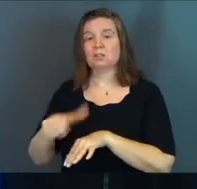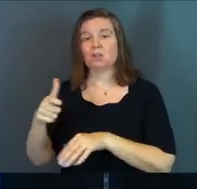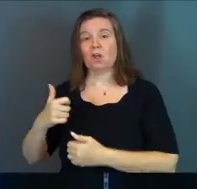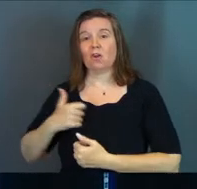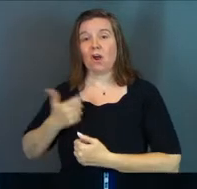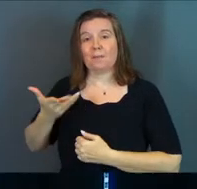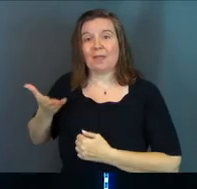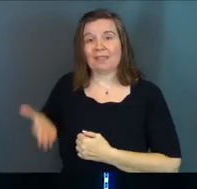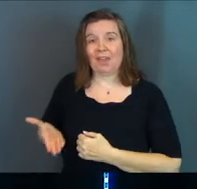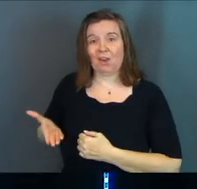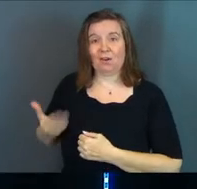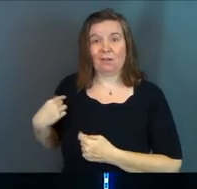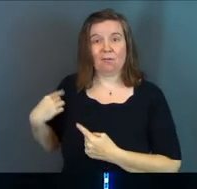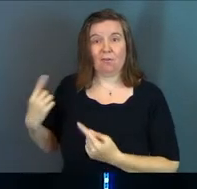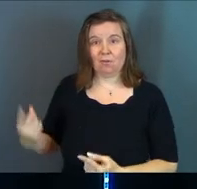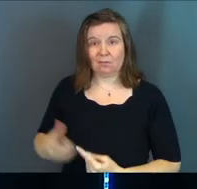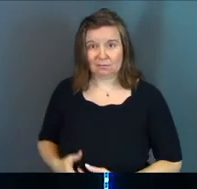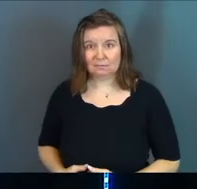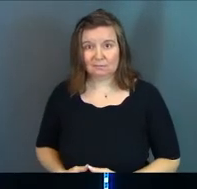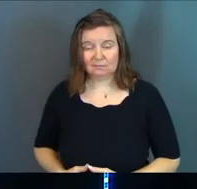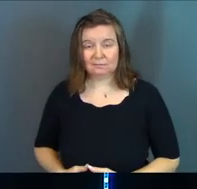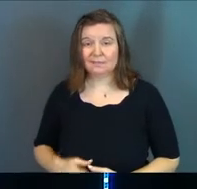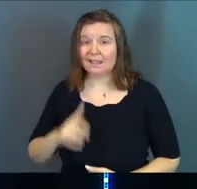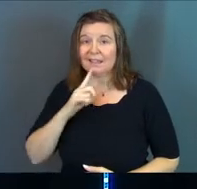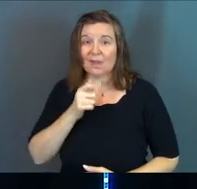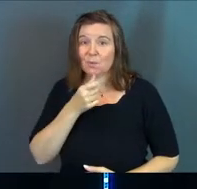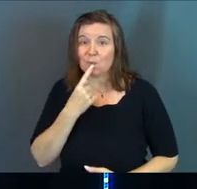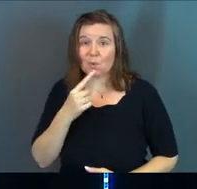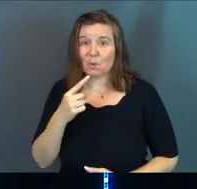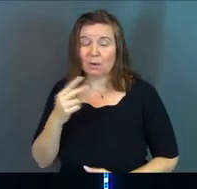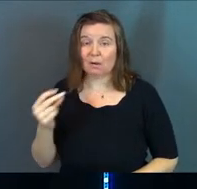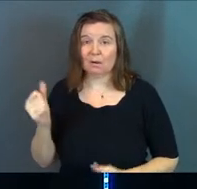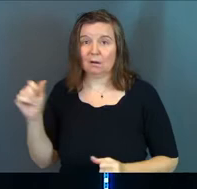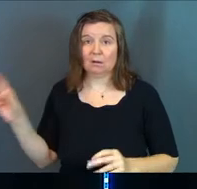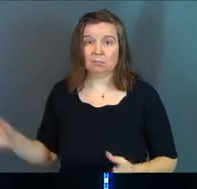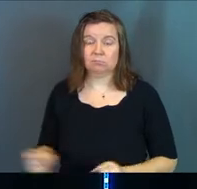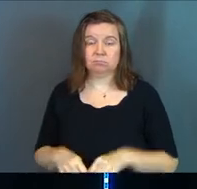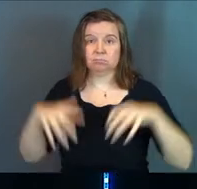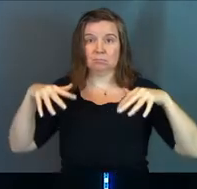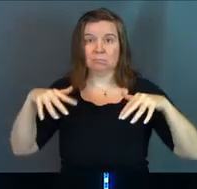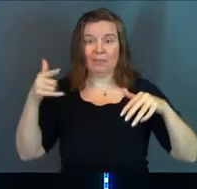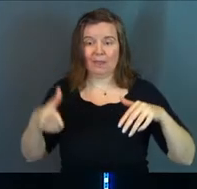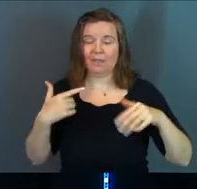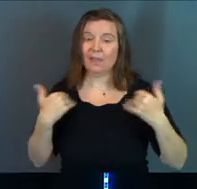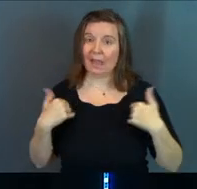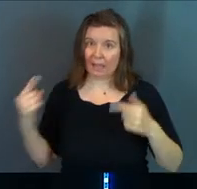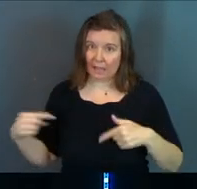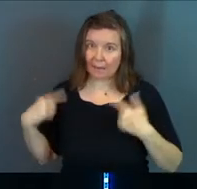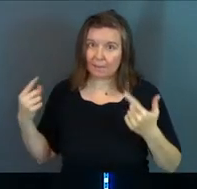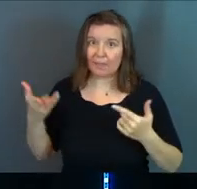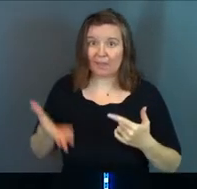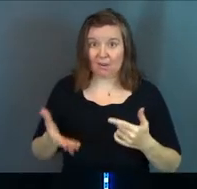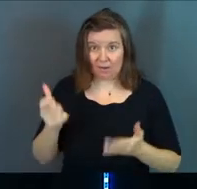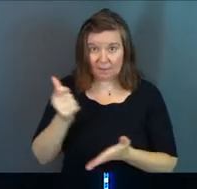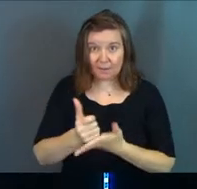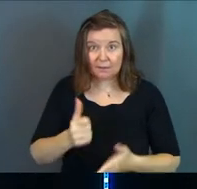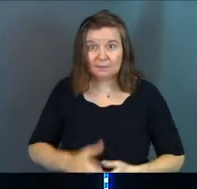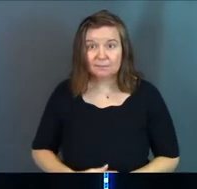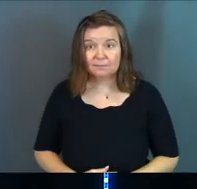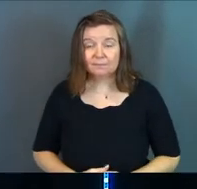army there all along. They weren't teleported there all of a sudden. They had been there. Amen?